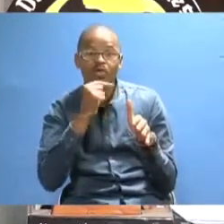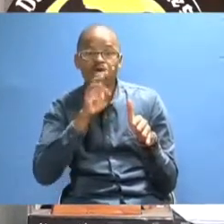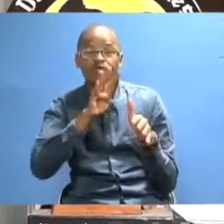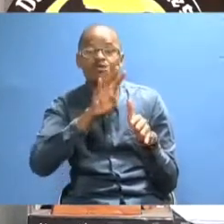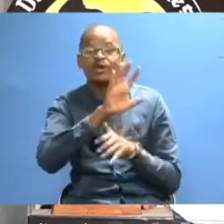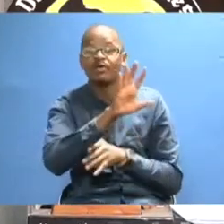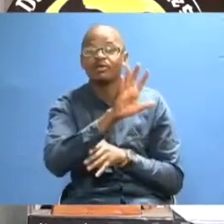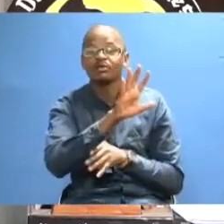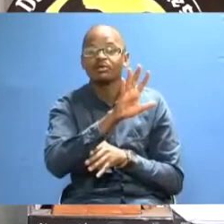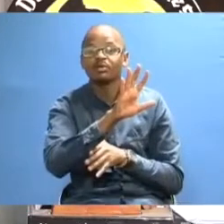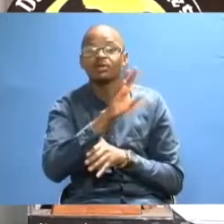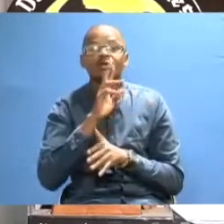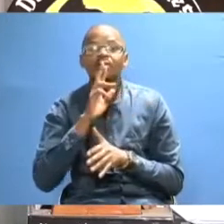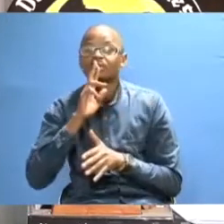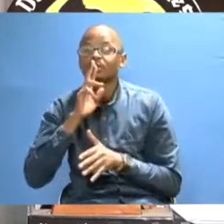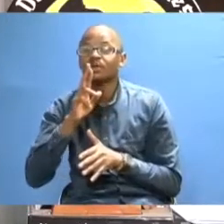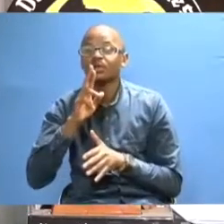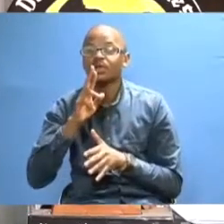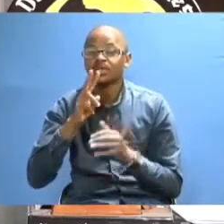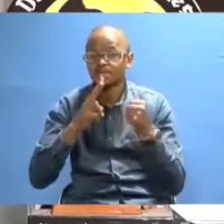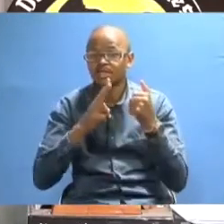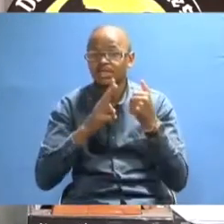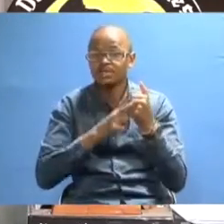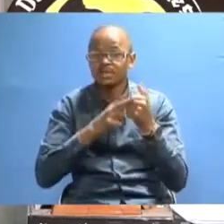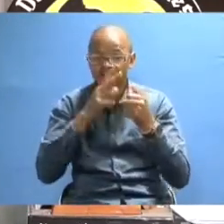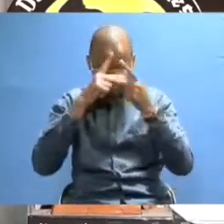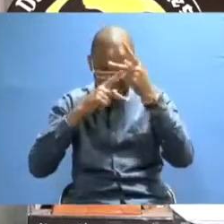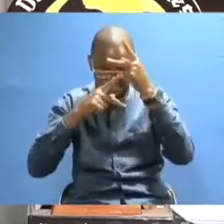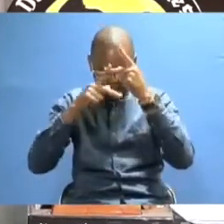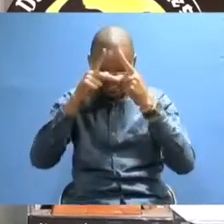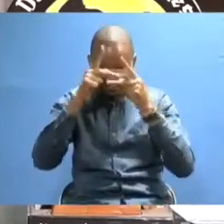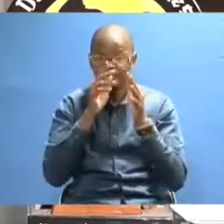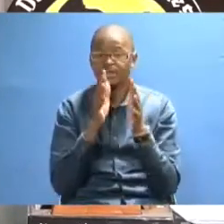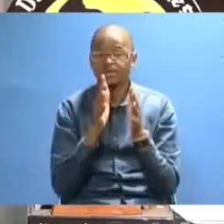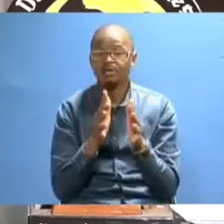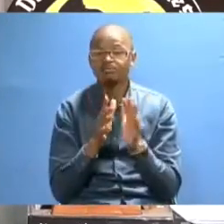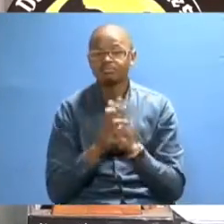number 45 are seven professors.